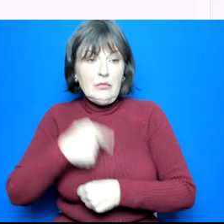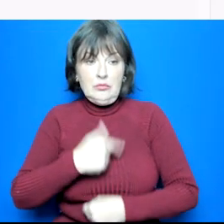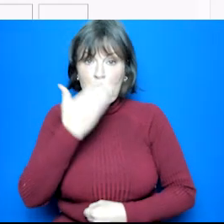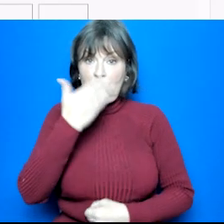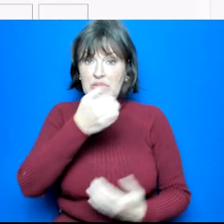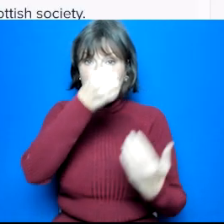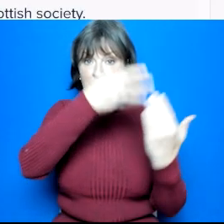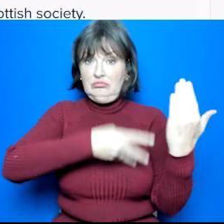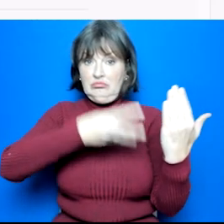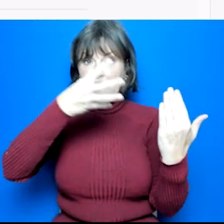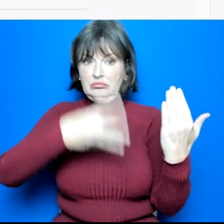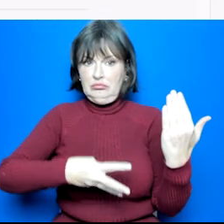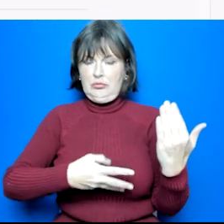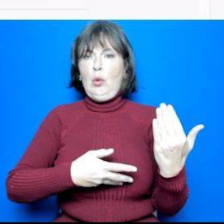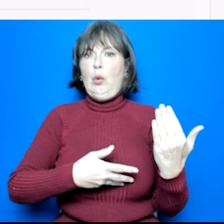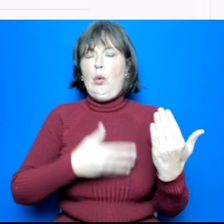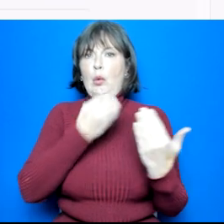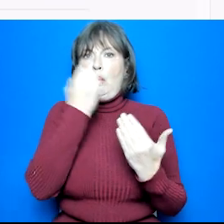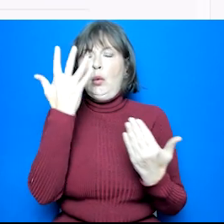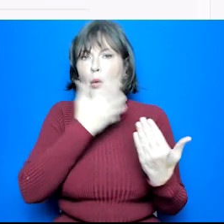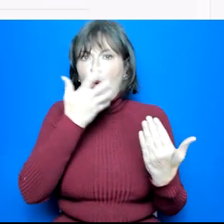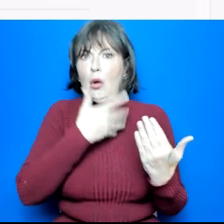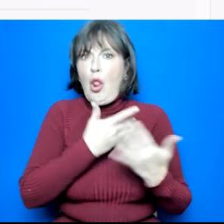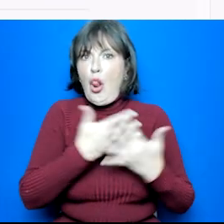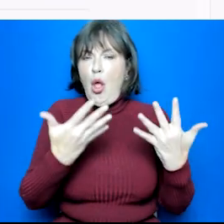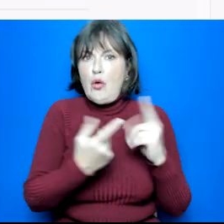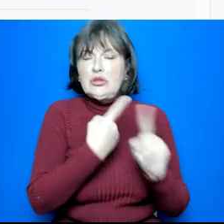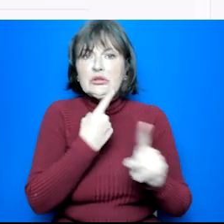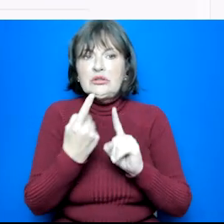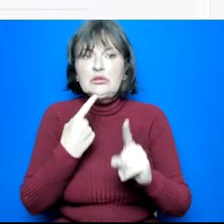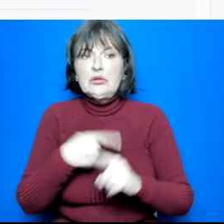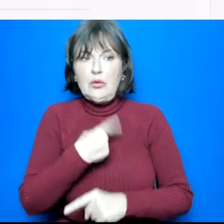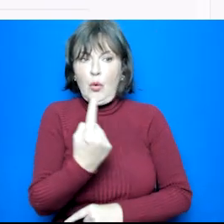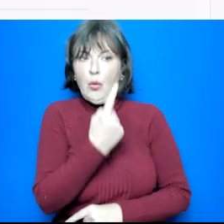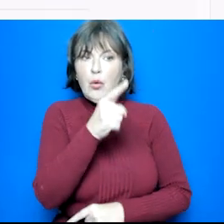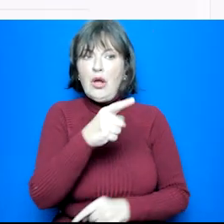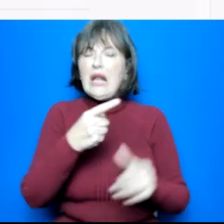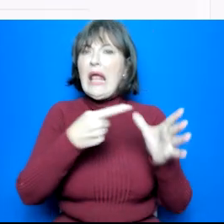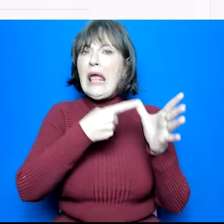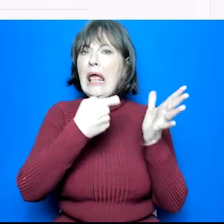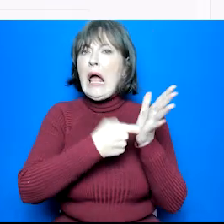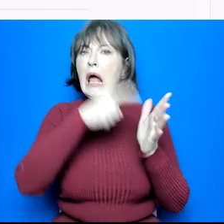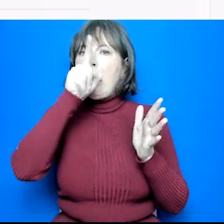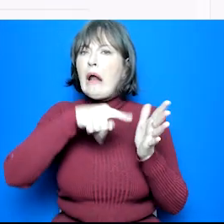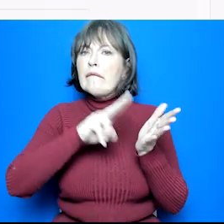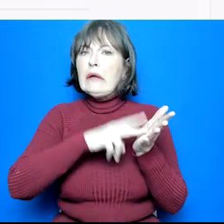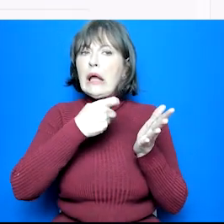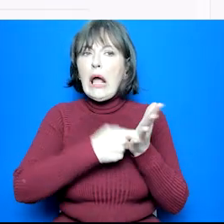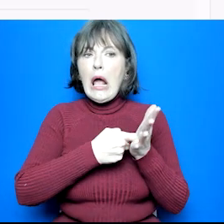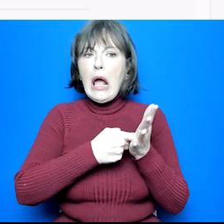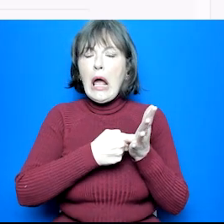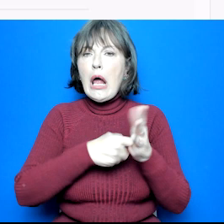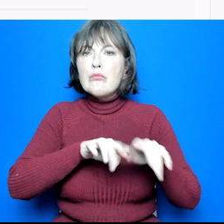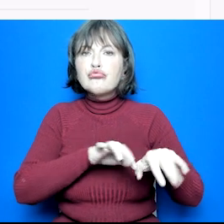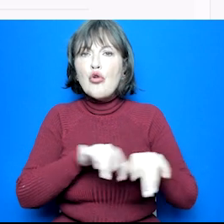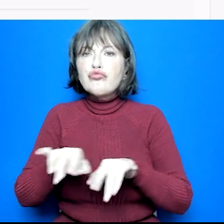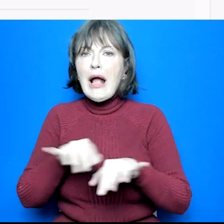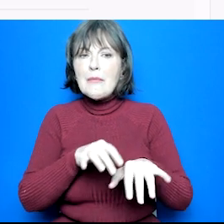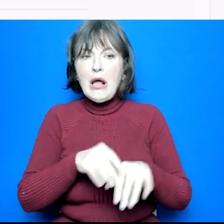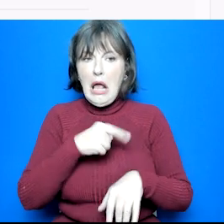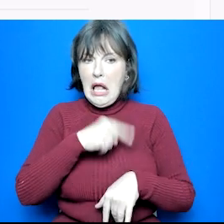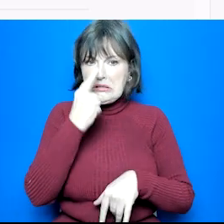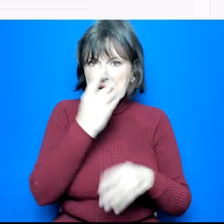As you can see, it's returned a large number of job profiles, and one of them is an AR VR programmer. I can see some